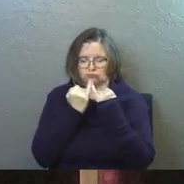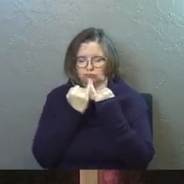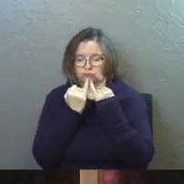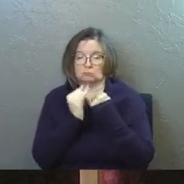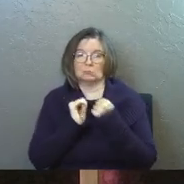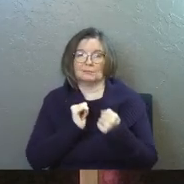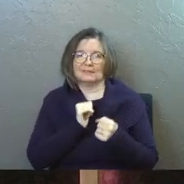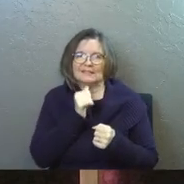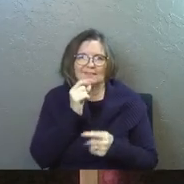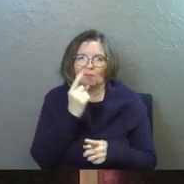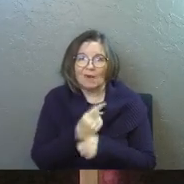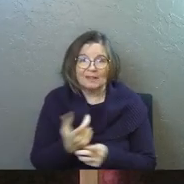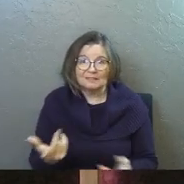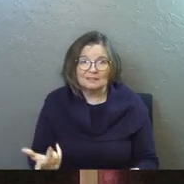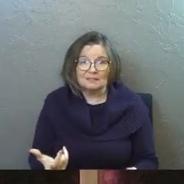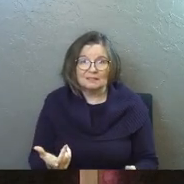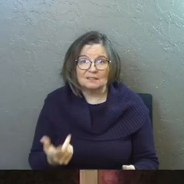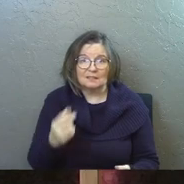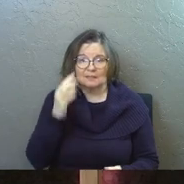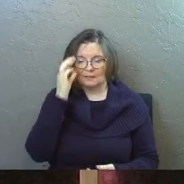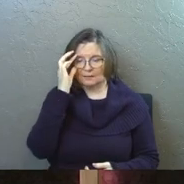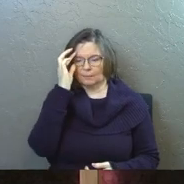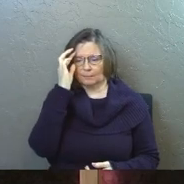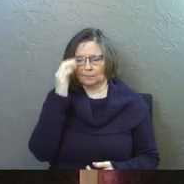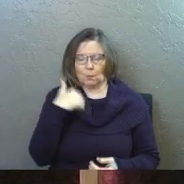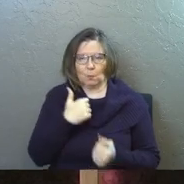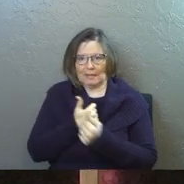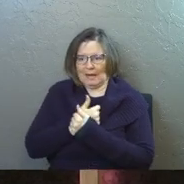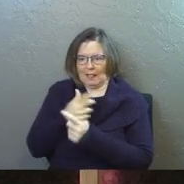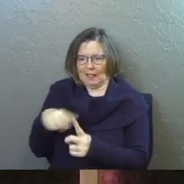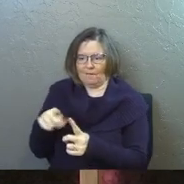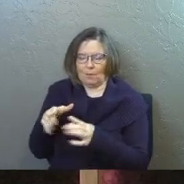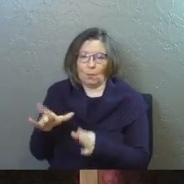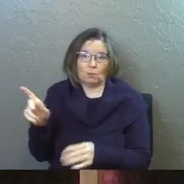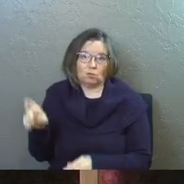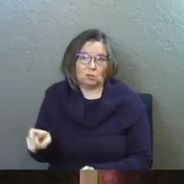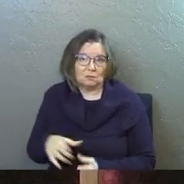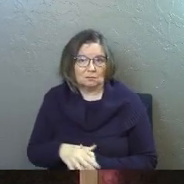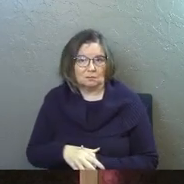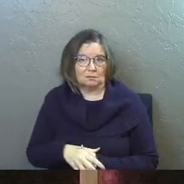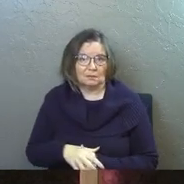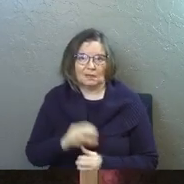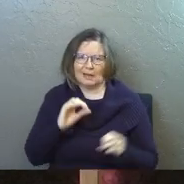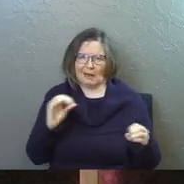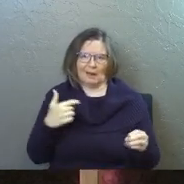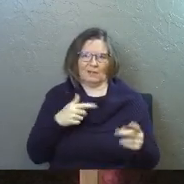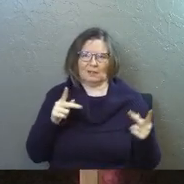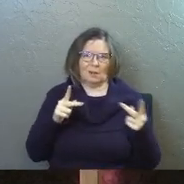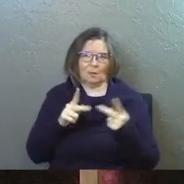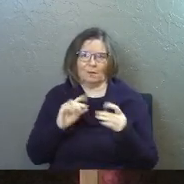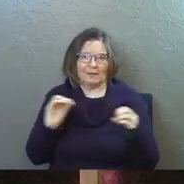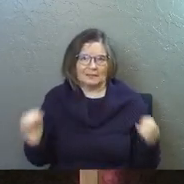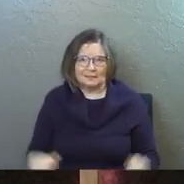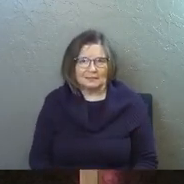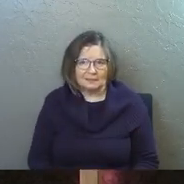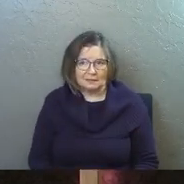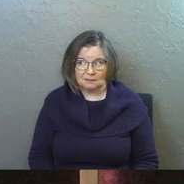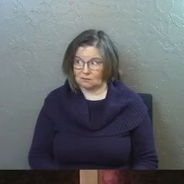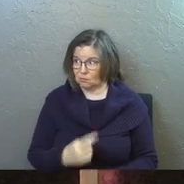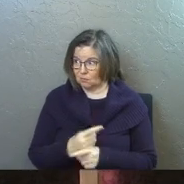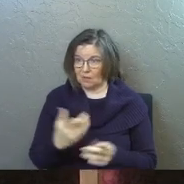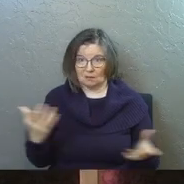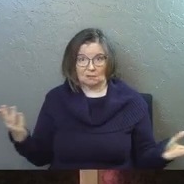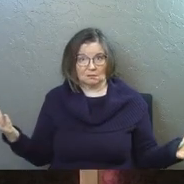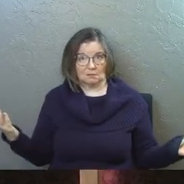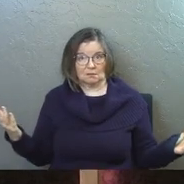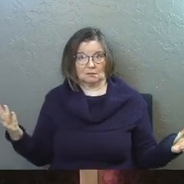mind, it's not right. We didn't love them the way that we should have. None of us are perfect. Can I get